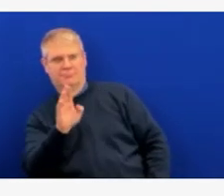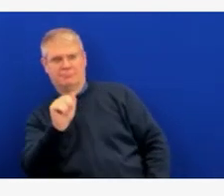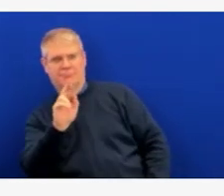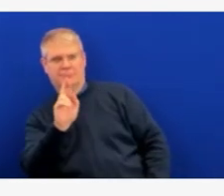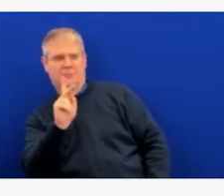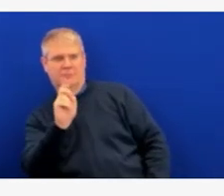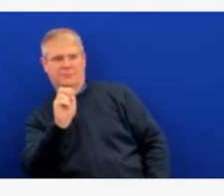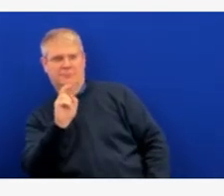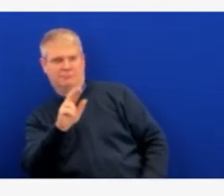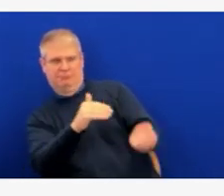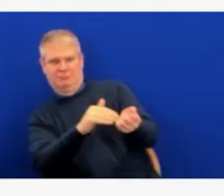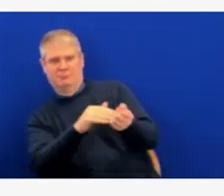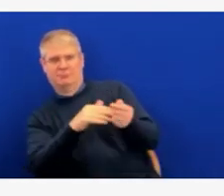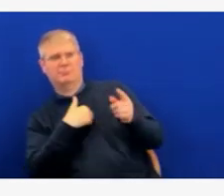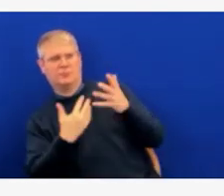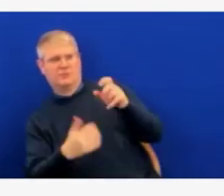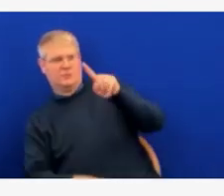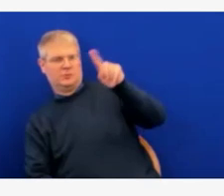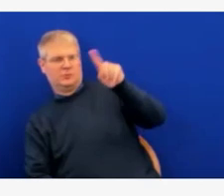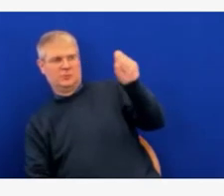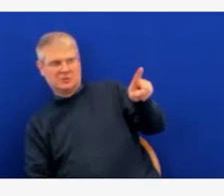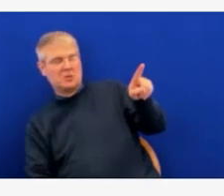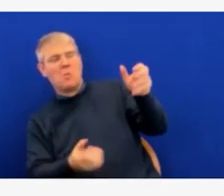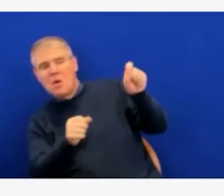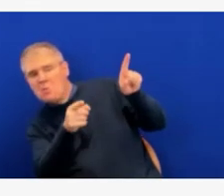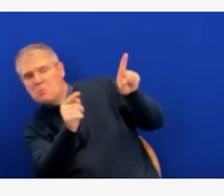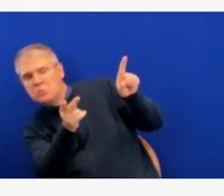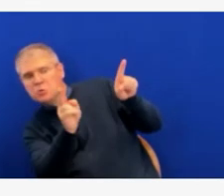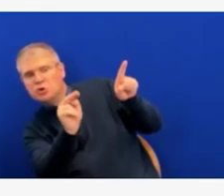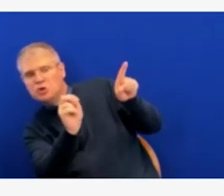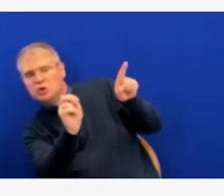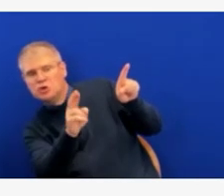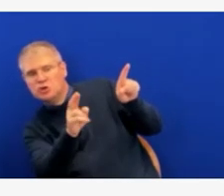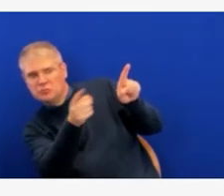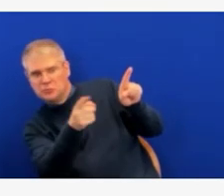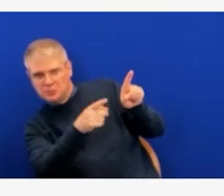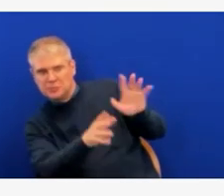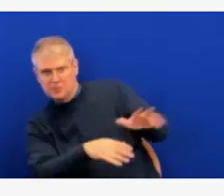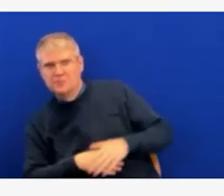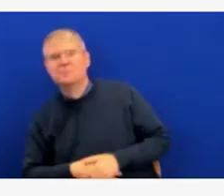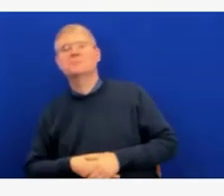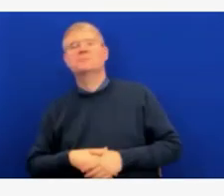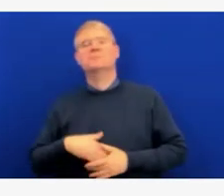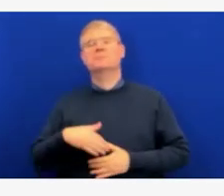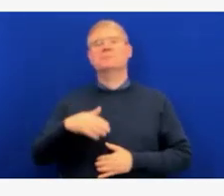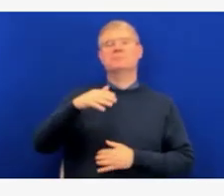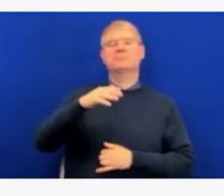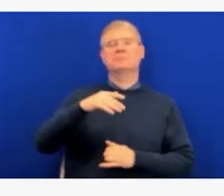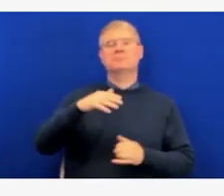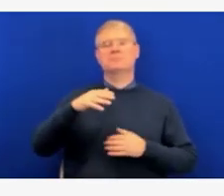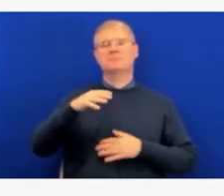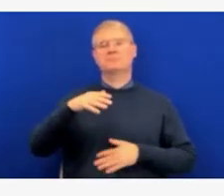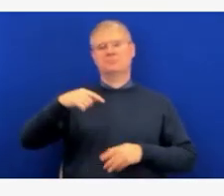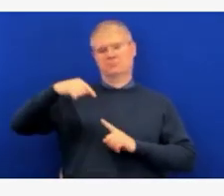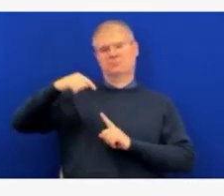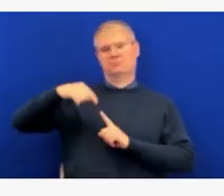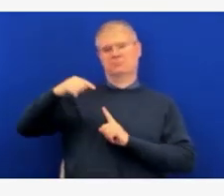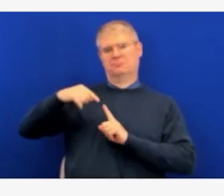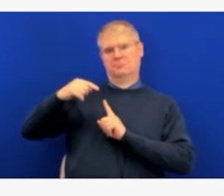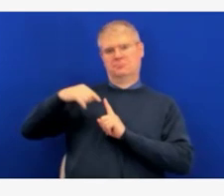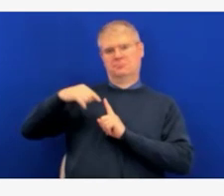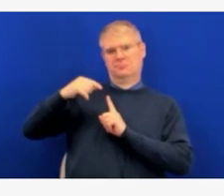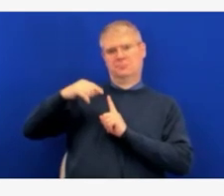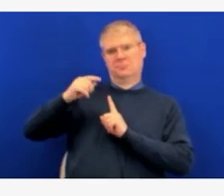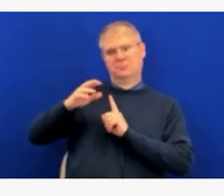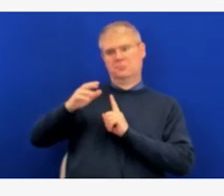Dr. Turner as well. Long COVID, how much of that are we seeing in children? You said between, I think, 7% to